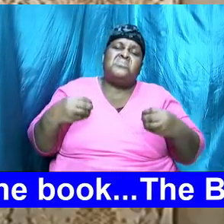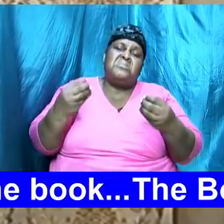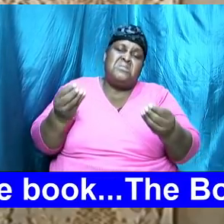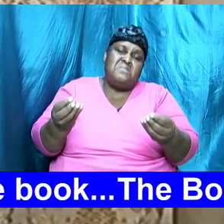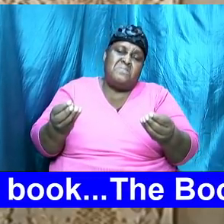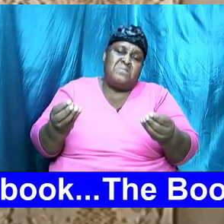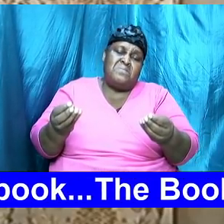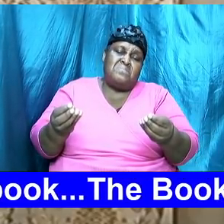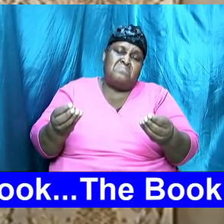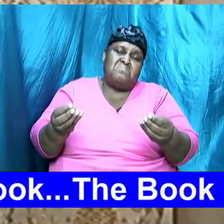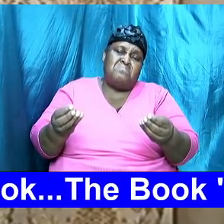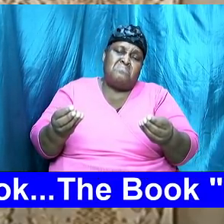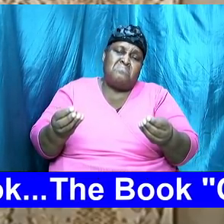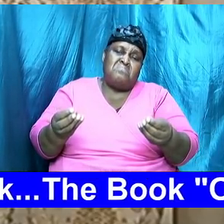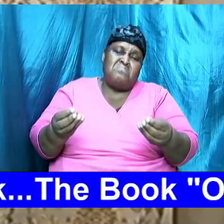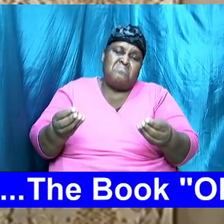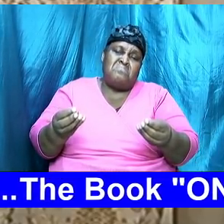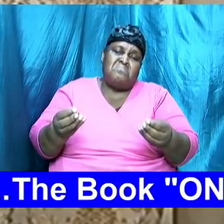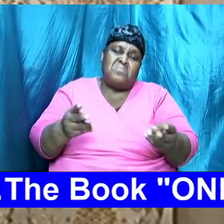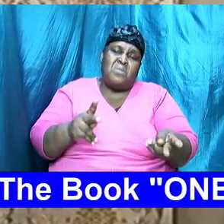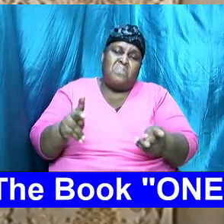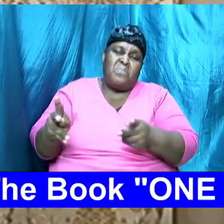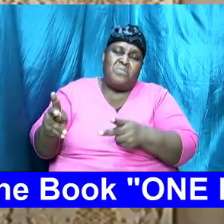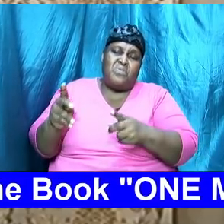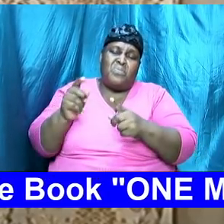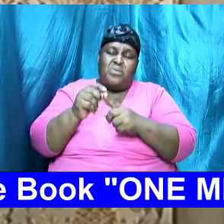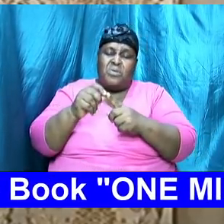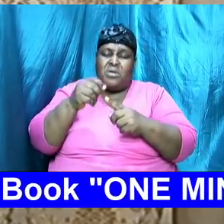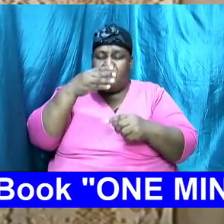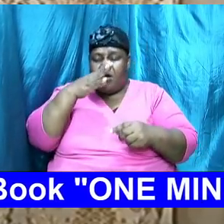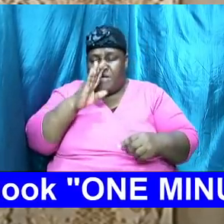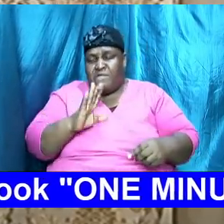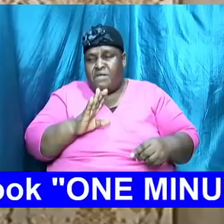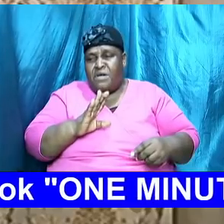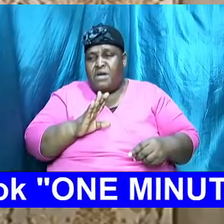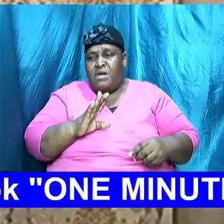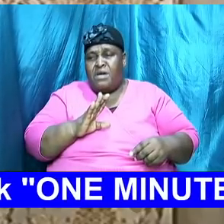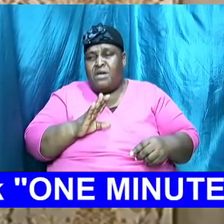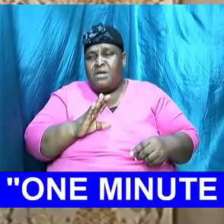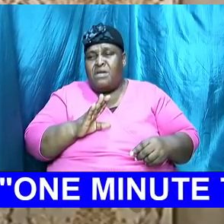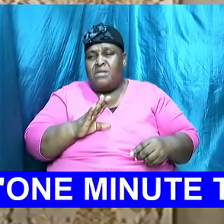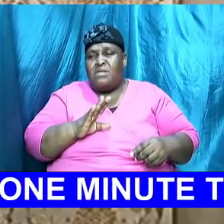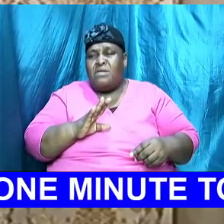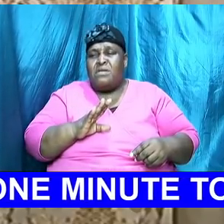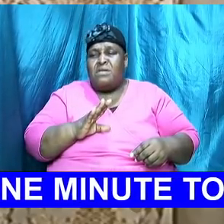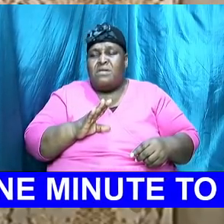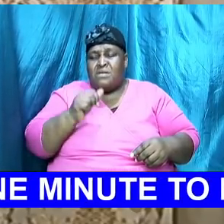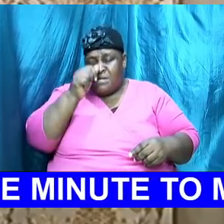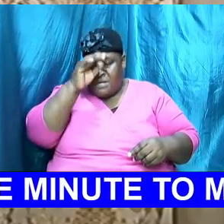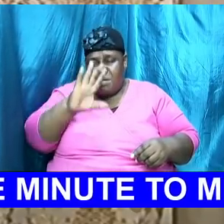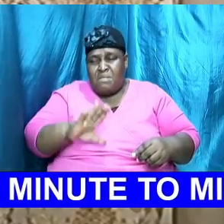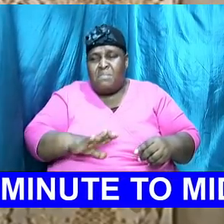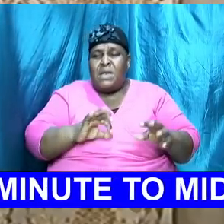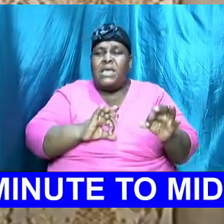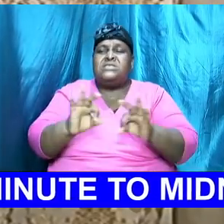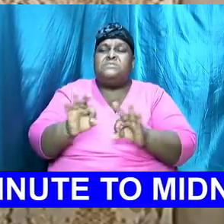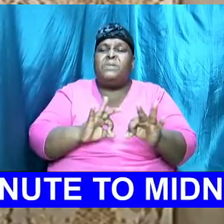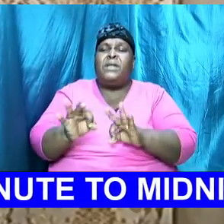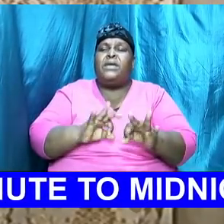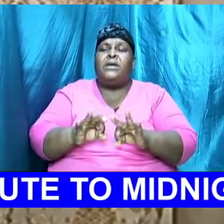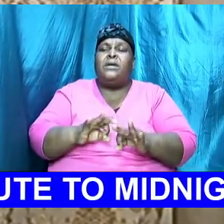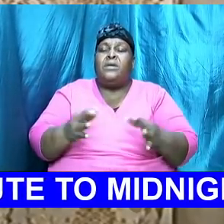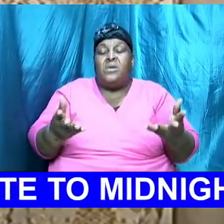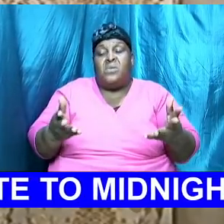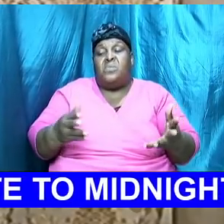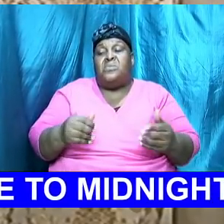to the word and then after they gave context to the word Ezra explained what everything is so there